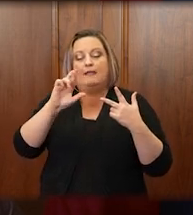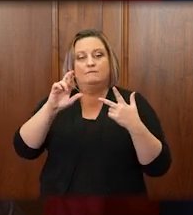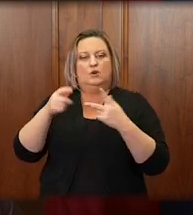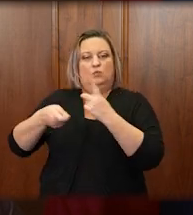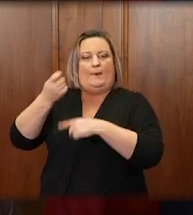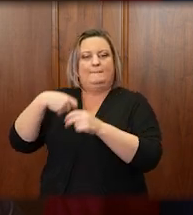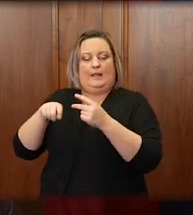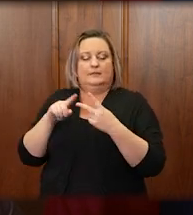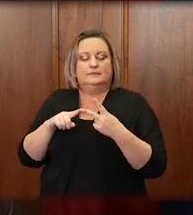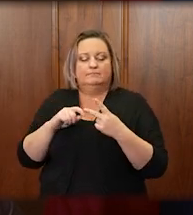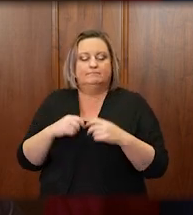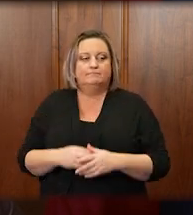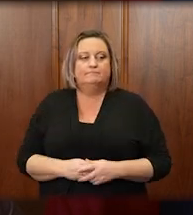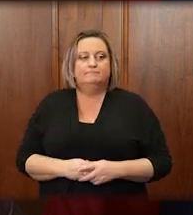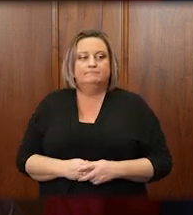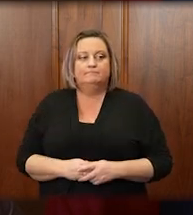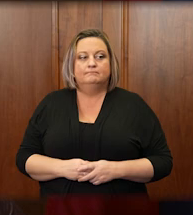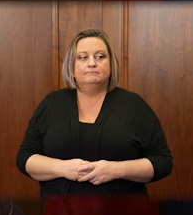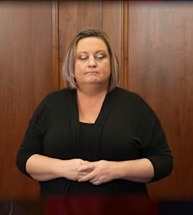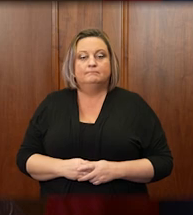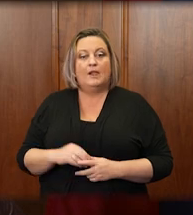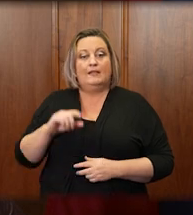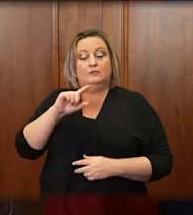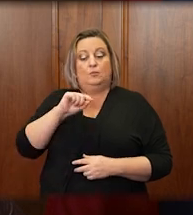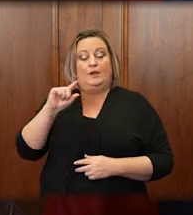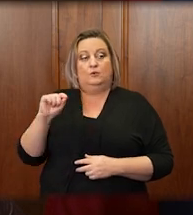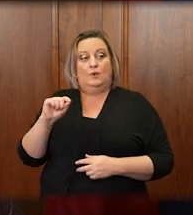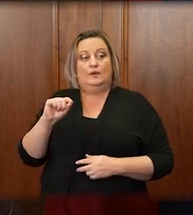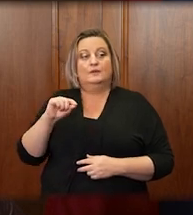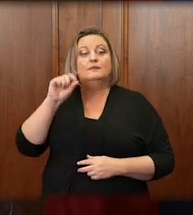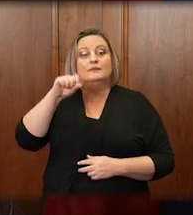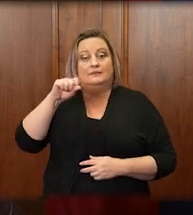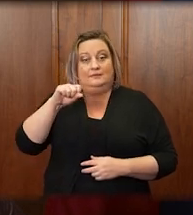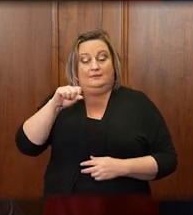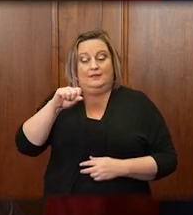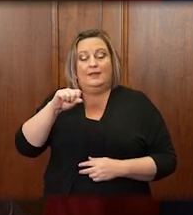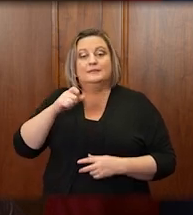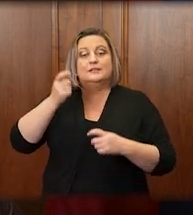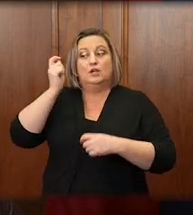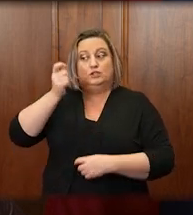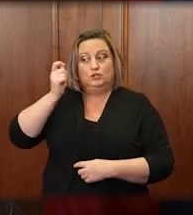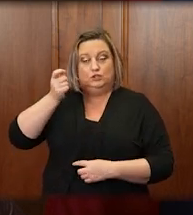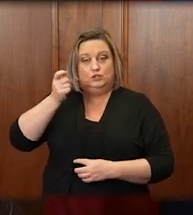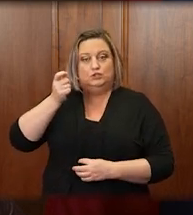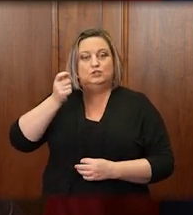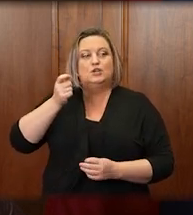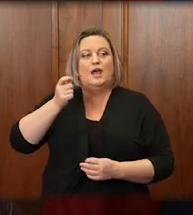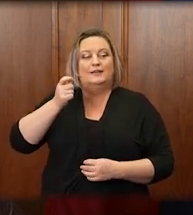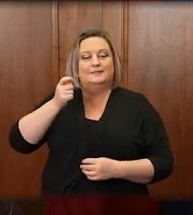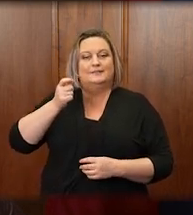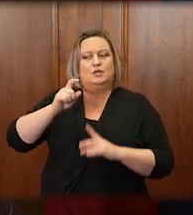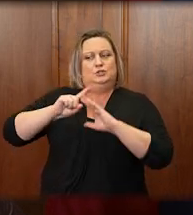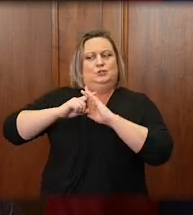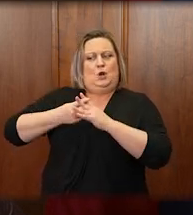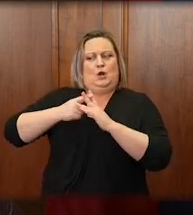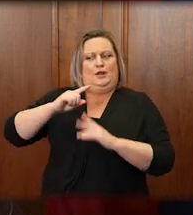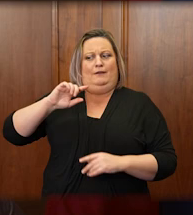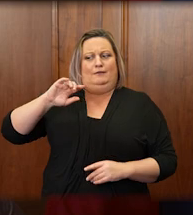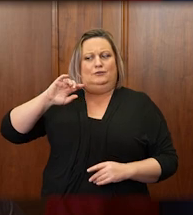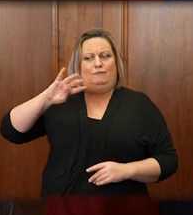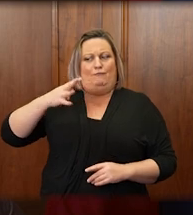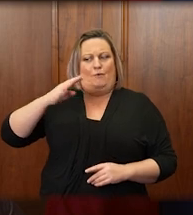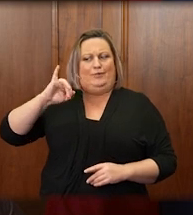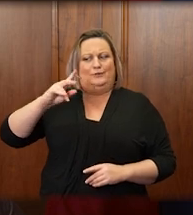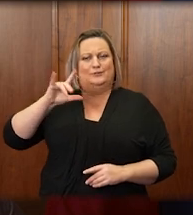July 4, 2020. That's right, Judge Sanford started to work on the 4th of July, which I think is a pretty active